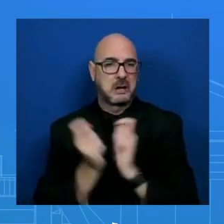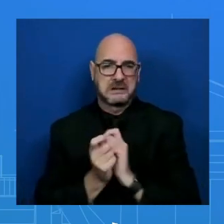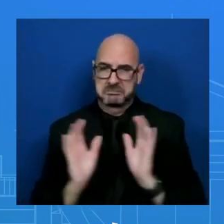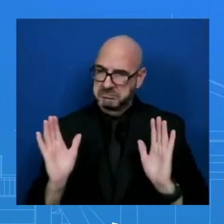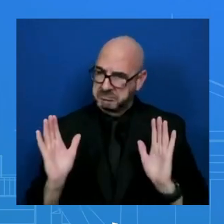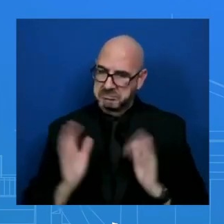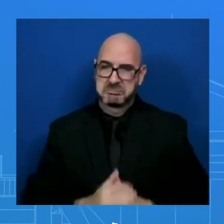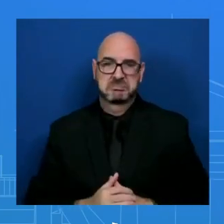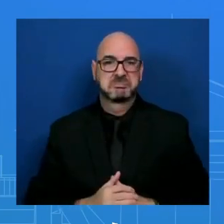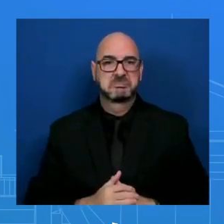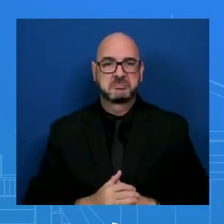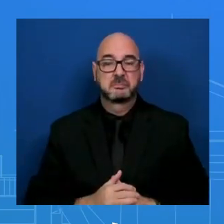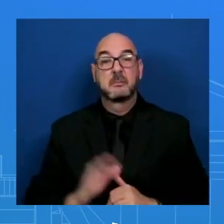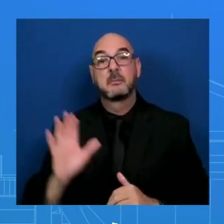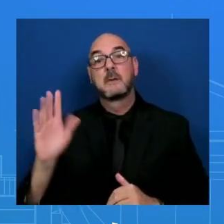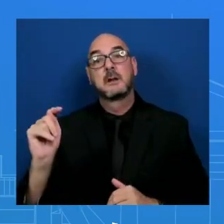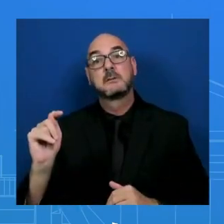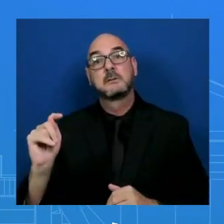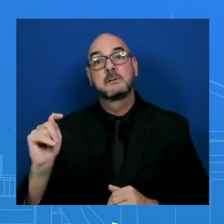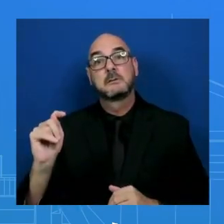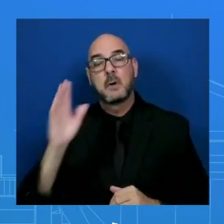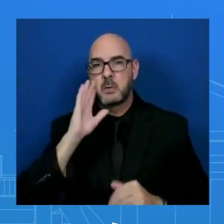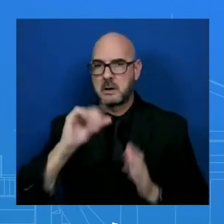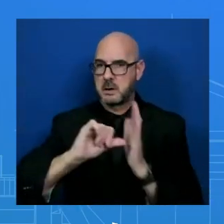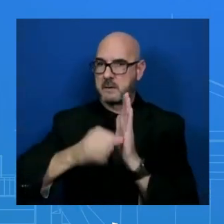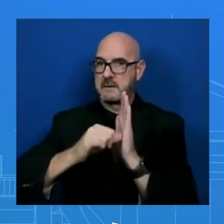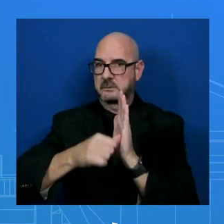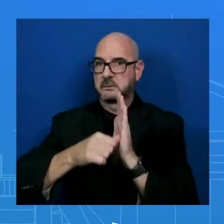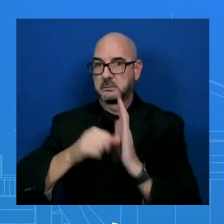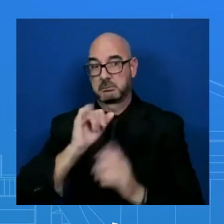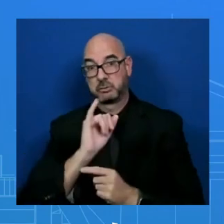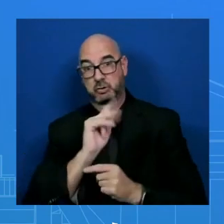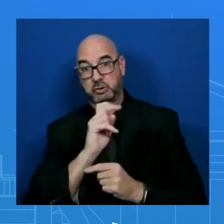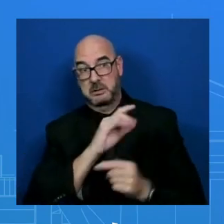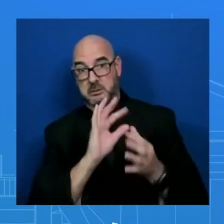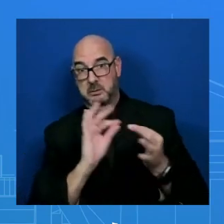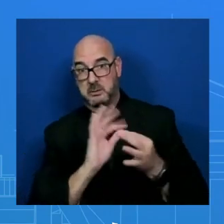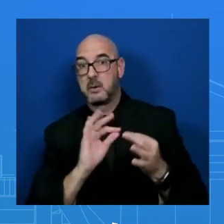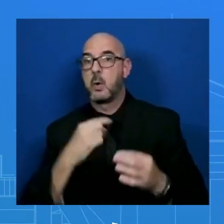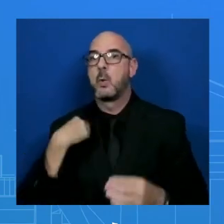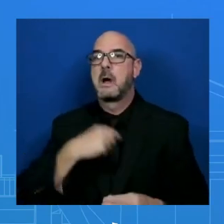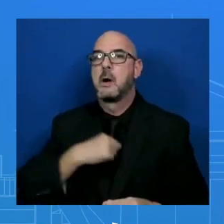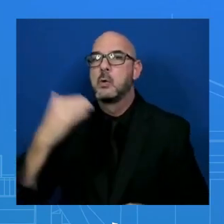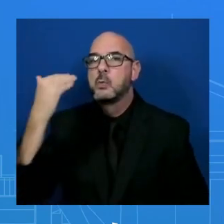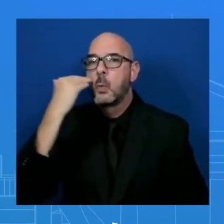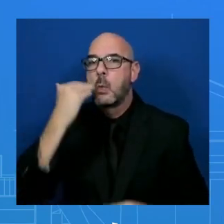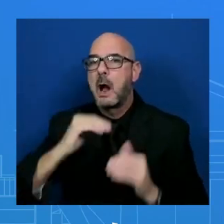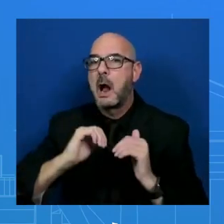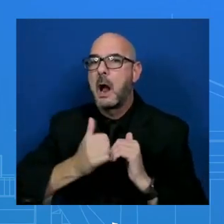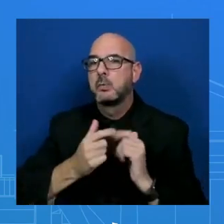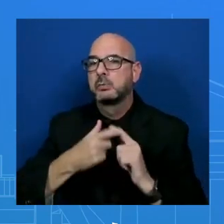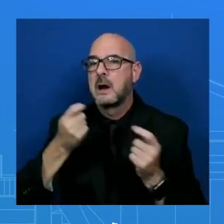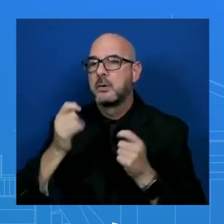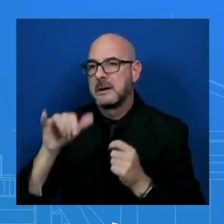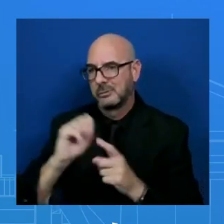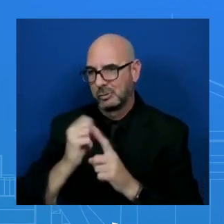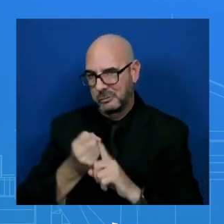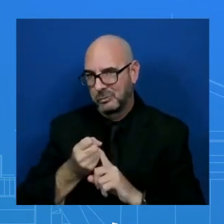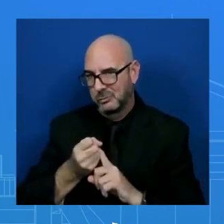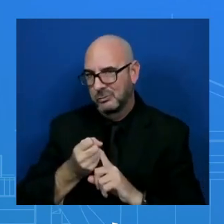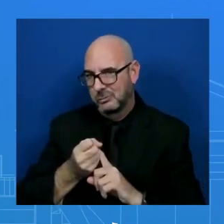repeat what my colleague Jake said, is that, of course, we know how to move forward in these situations. But again, you know, we feel